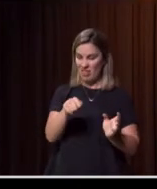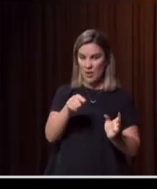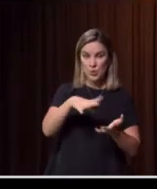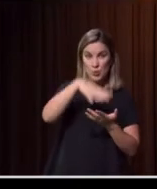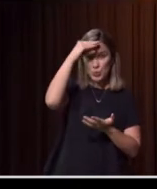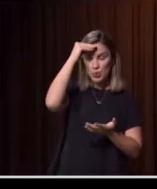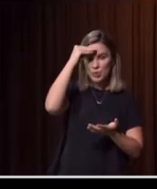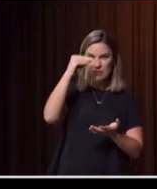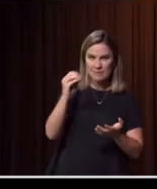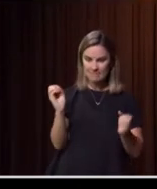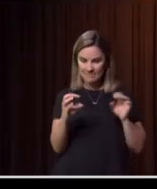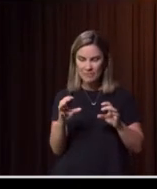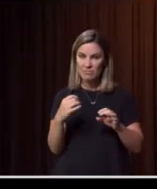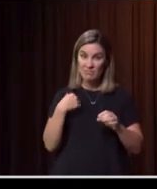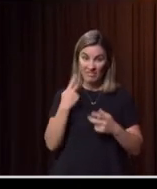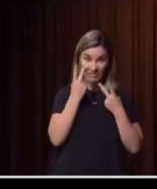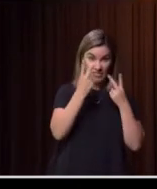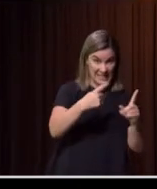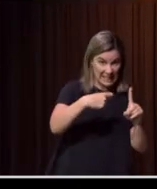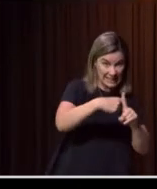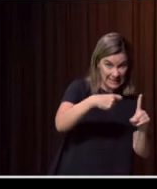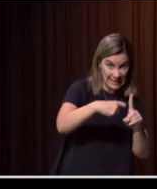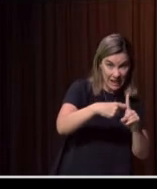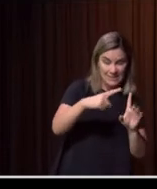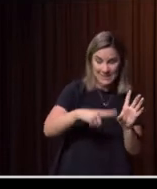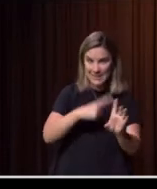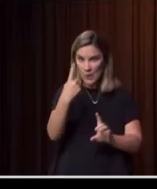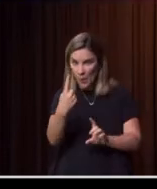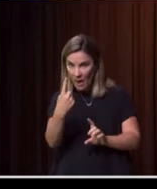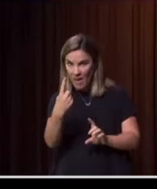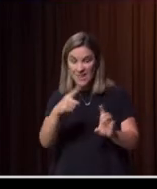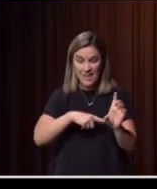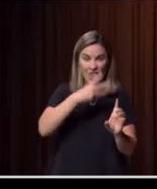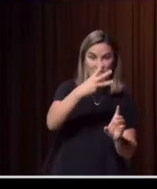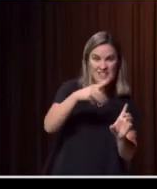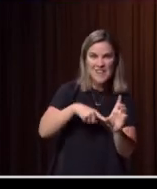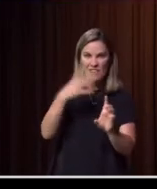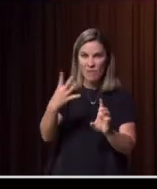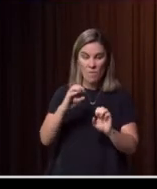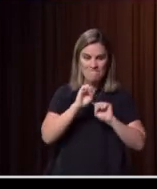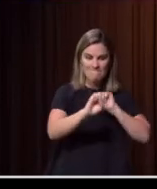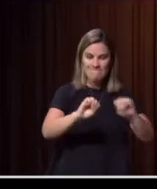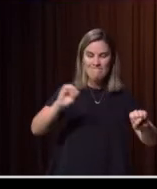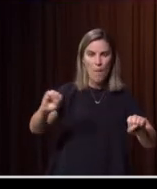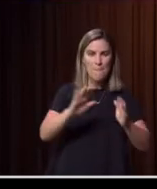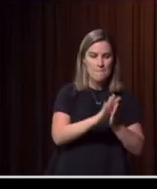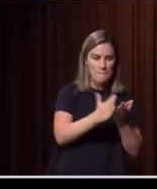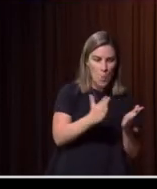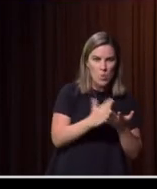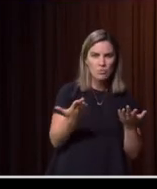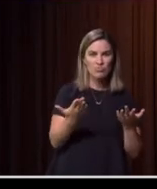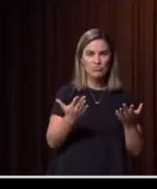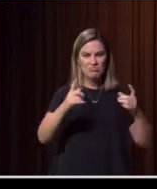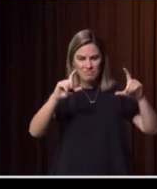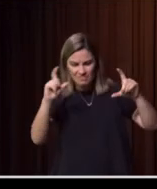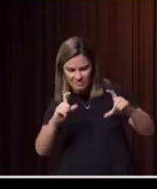So I went to see the kindy kids. I went to see the year one kids and the three, four kids. And they've all done their own books, pictures, images, drawings,